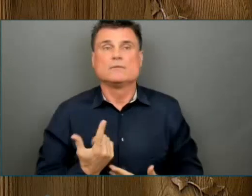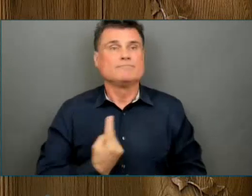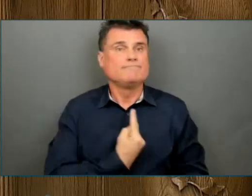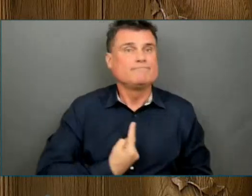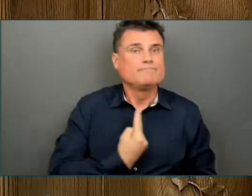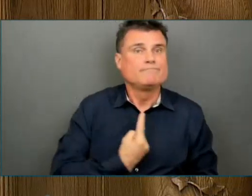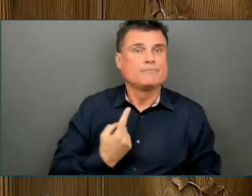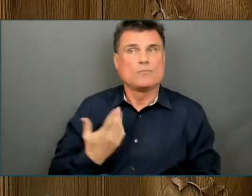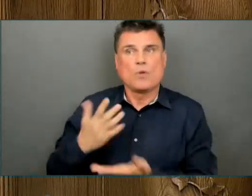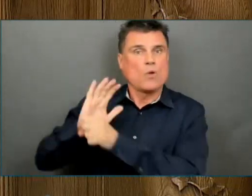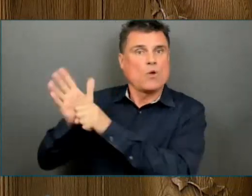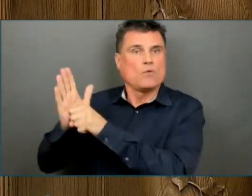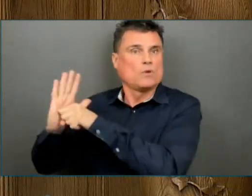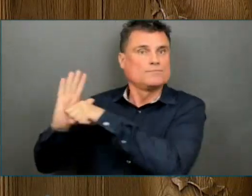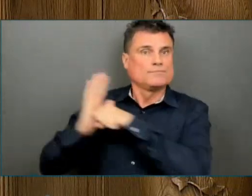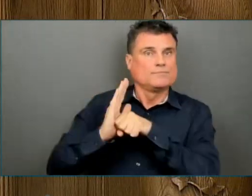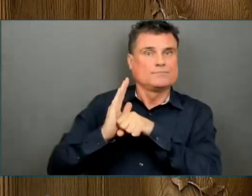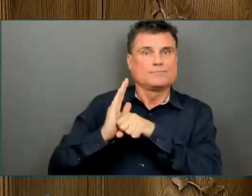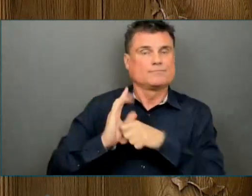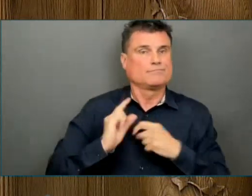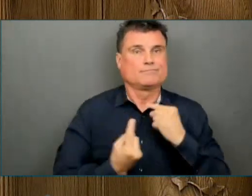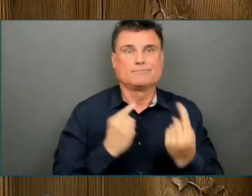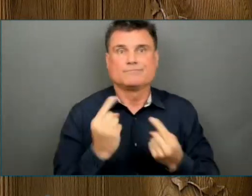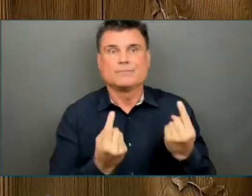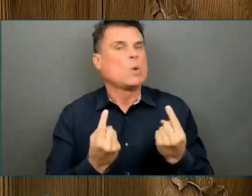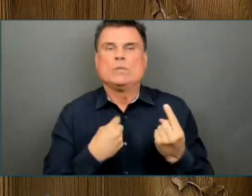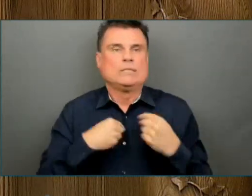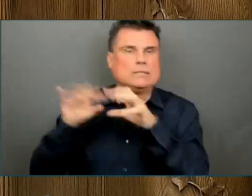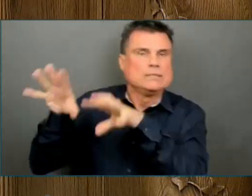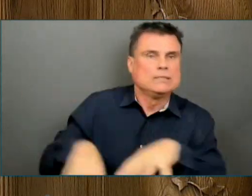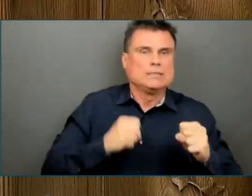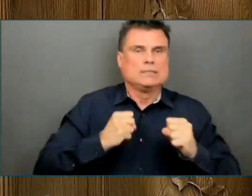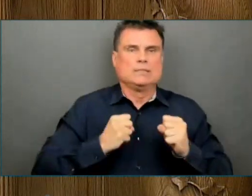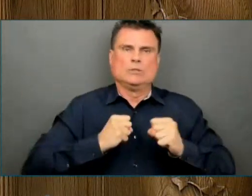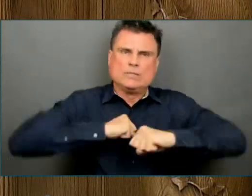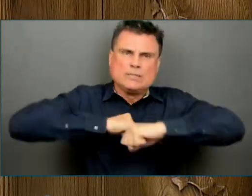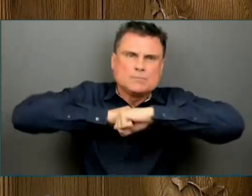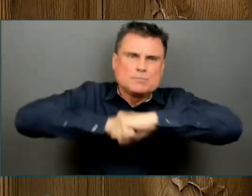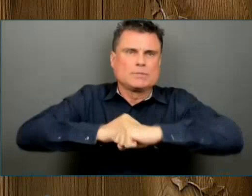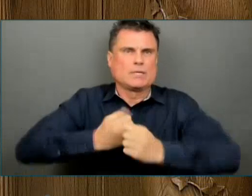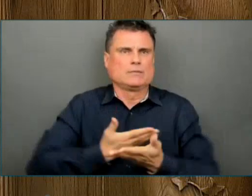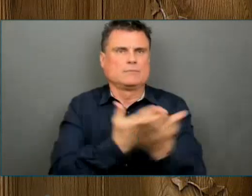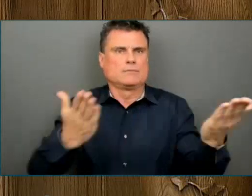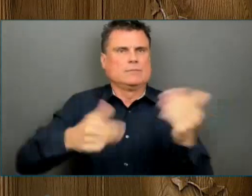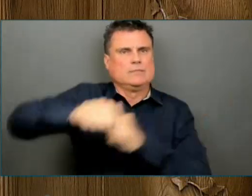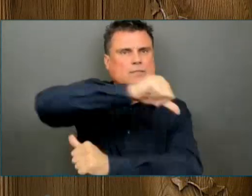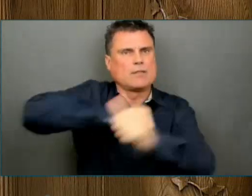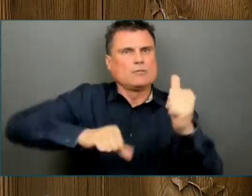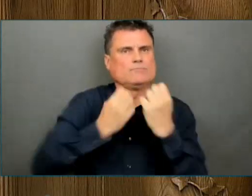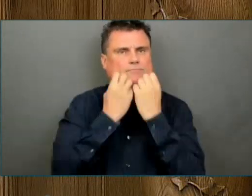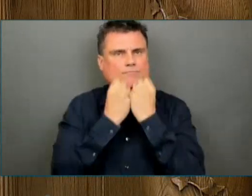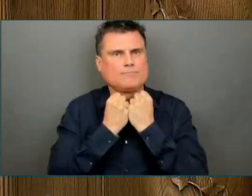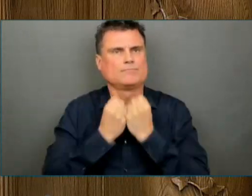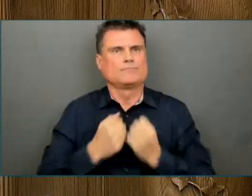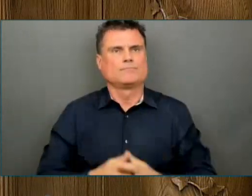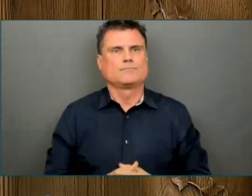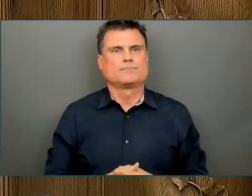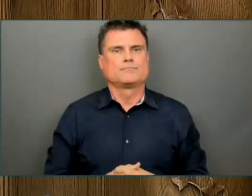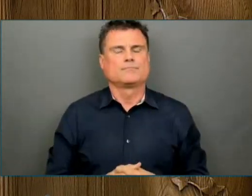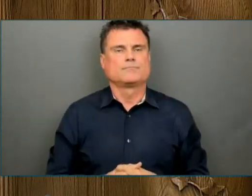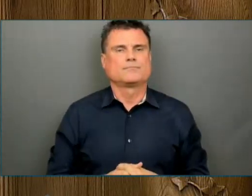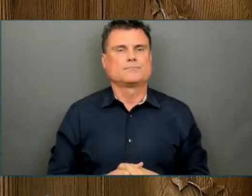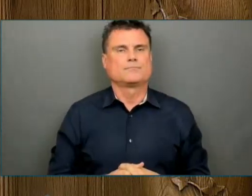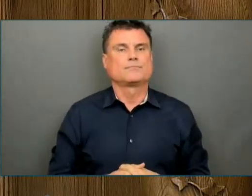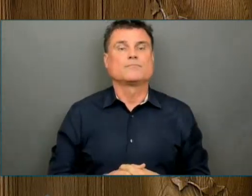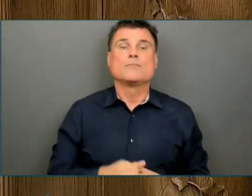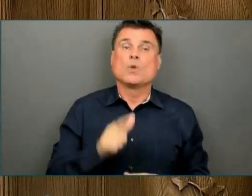Columbians have risen to the task. Health care workers leapt into action immediately. Grocery store employees, truck drivers